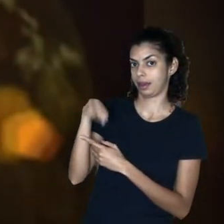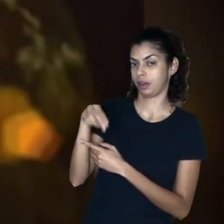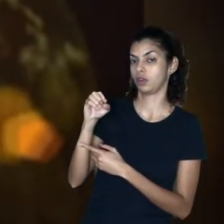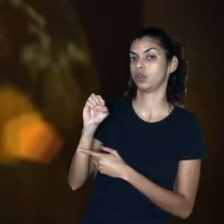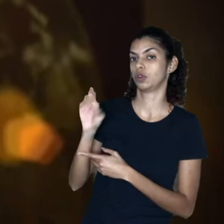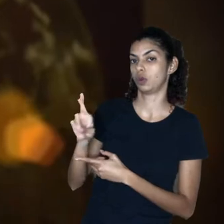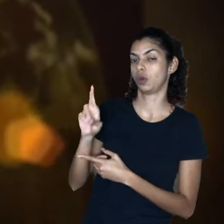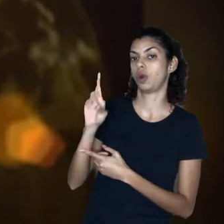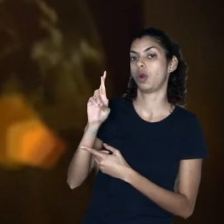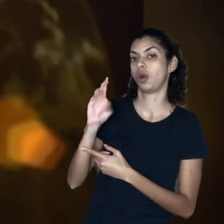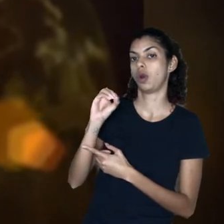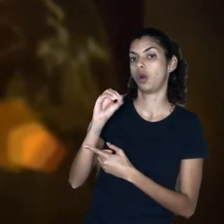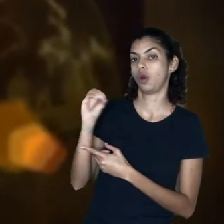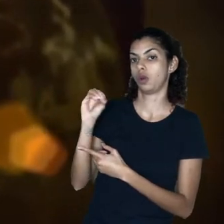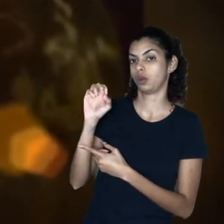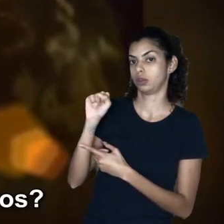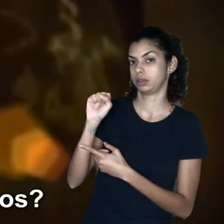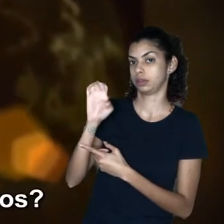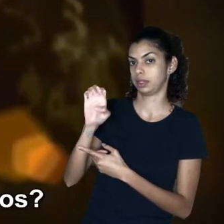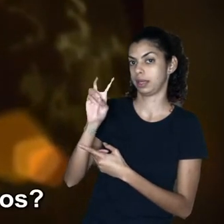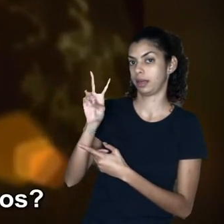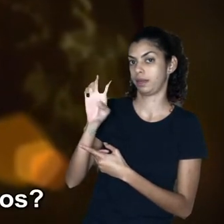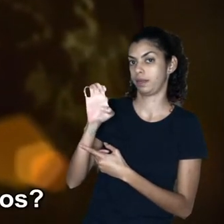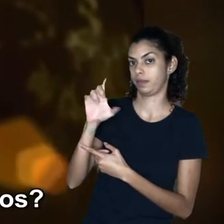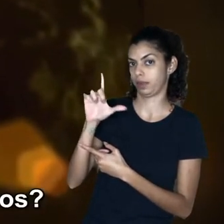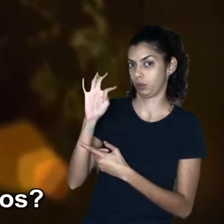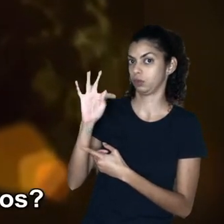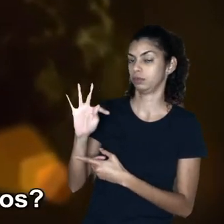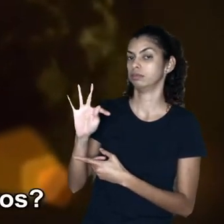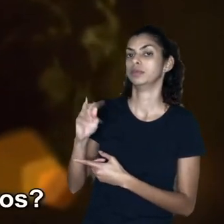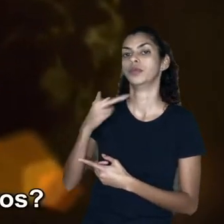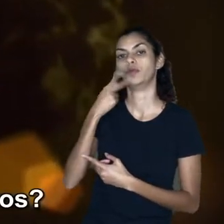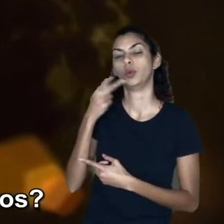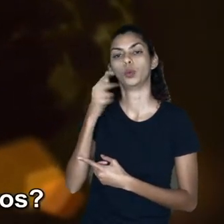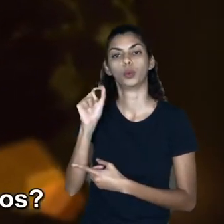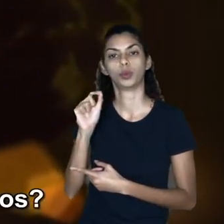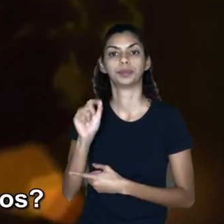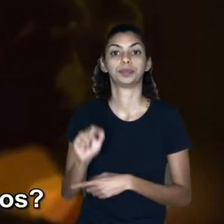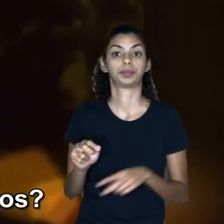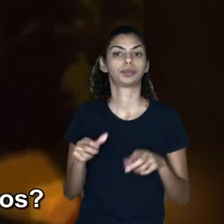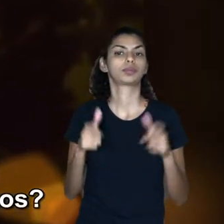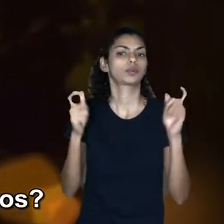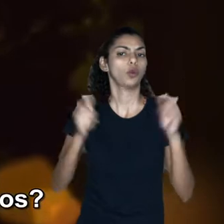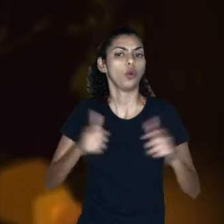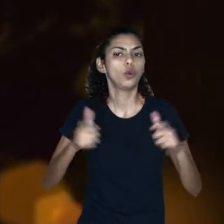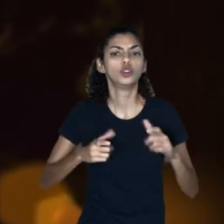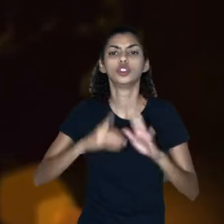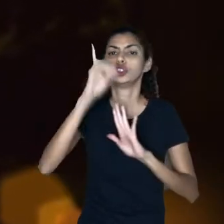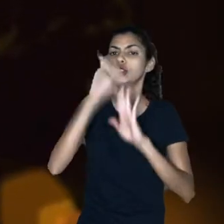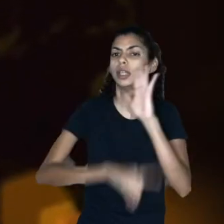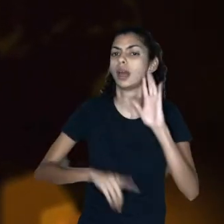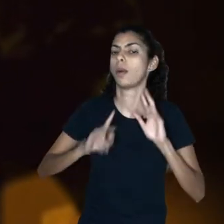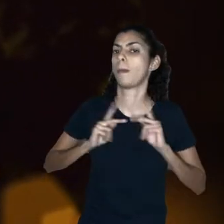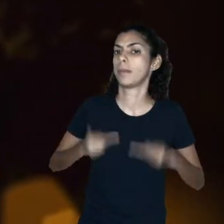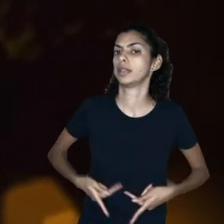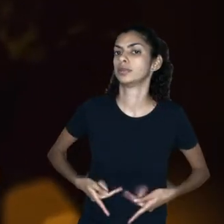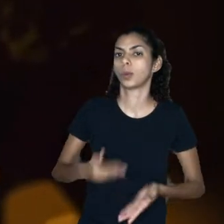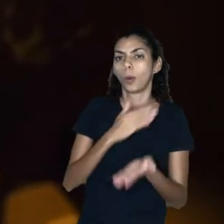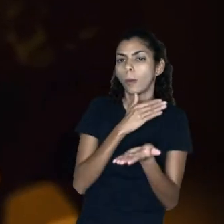As Eleanor Roosevelt said, where after all, do universal human rights begin?